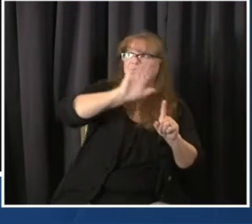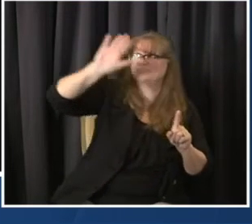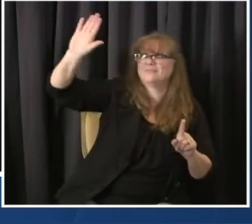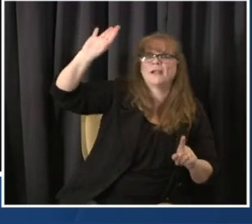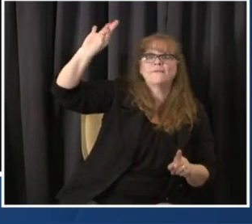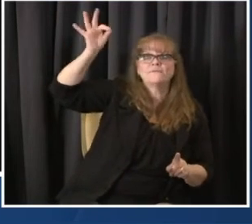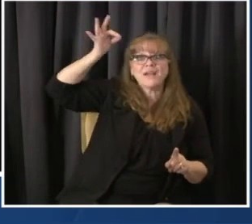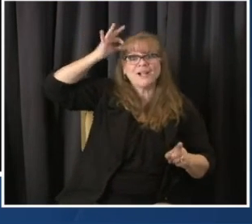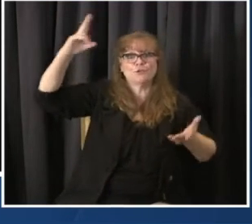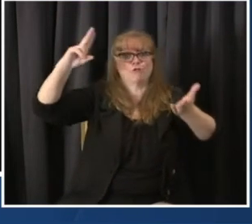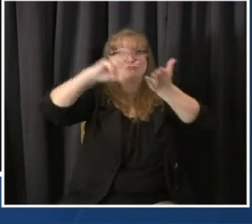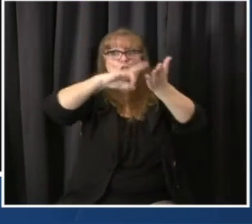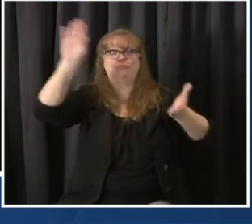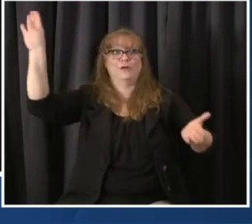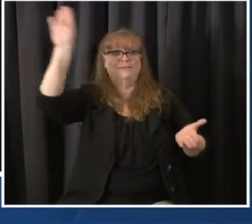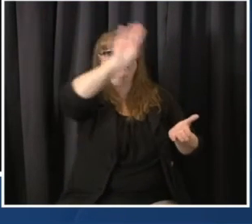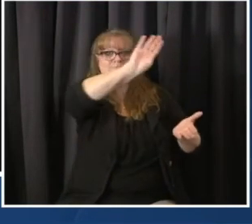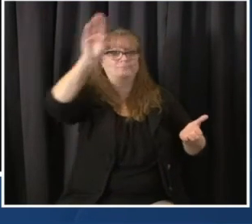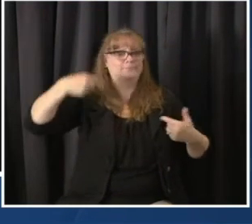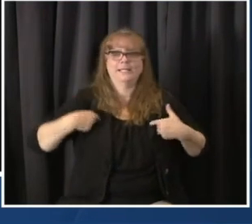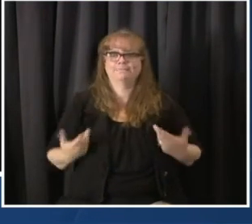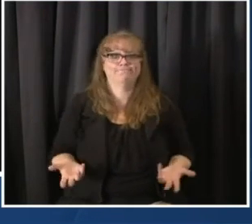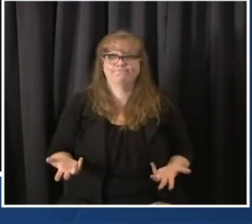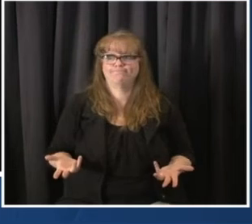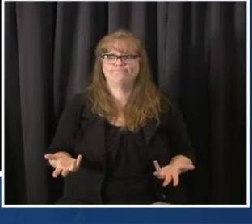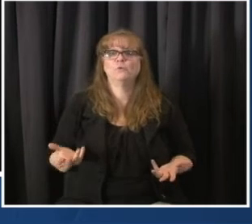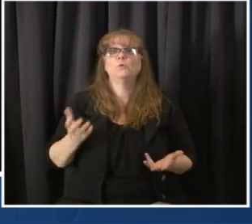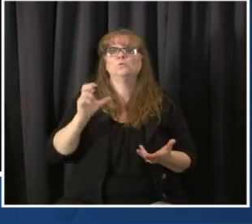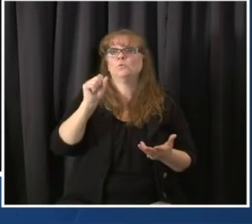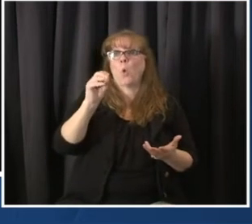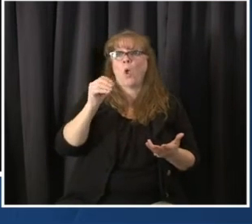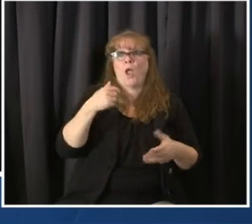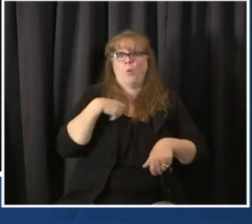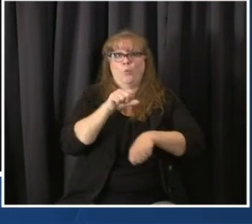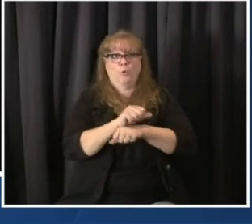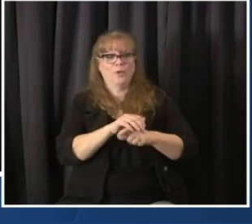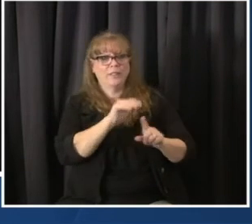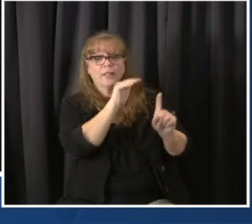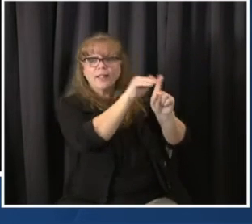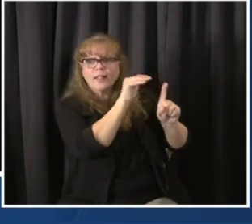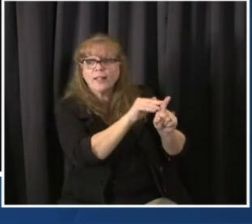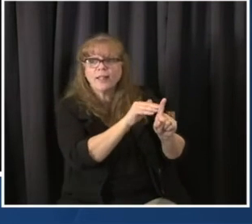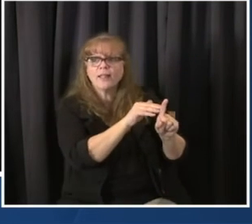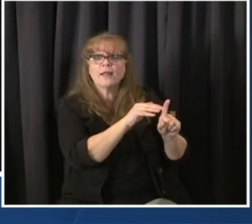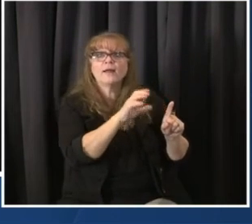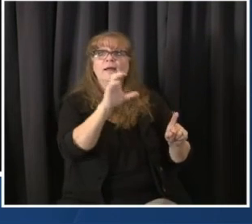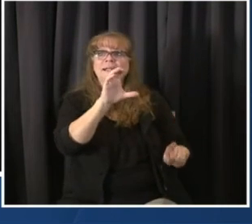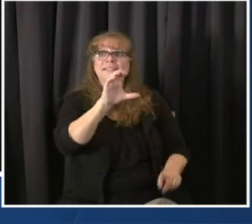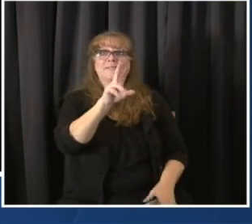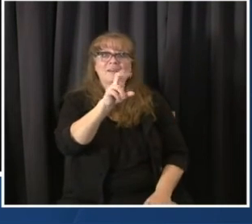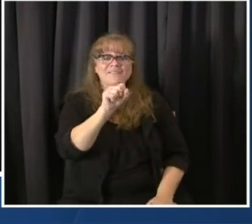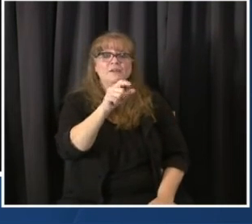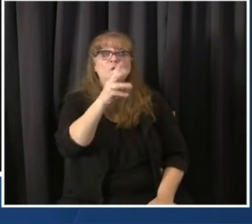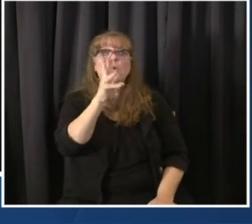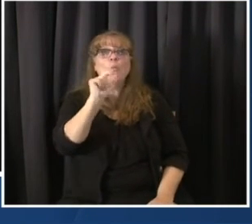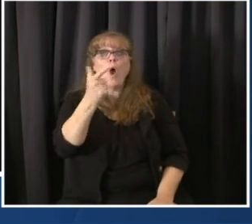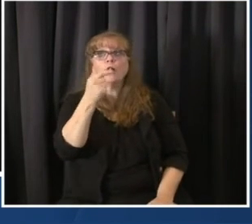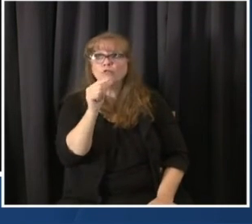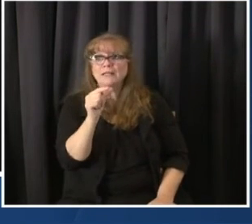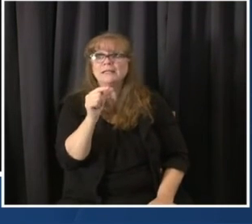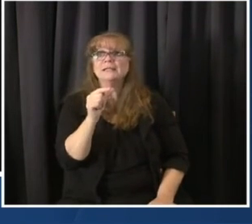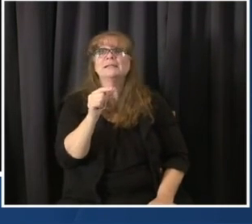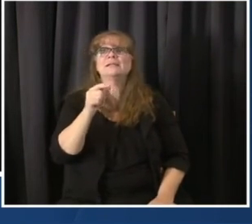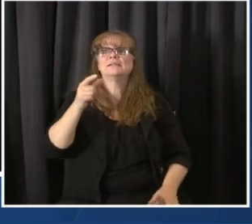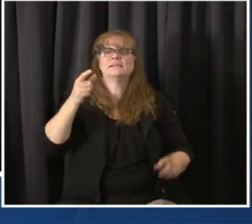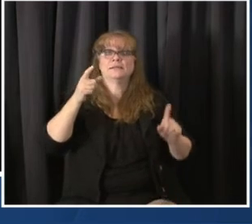them talking to them. talked to CVS and Walgreens executives. We'll pass along your information request. We want the greatest possible degree of transparency. And beyond that,